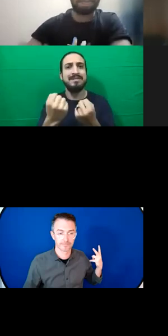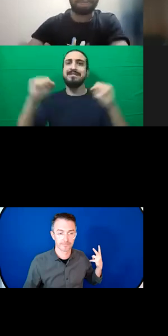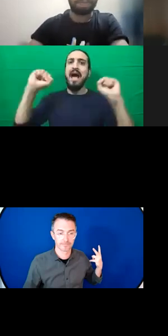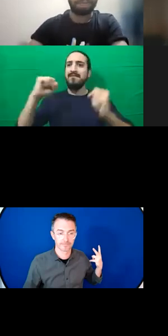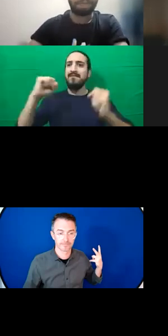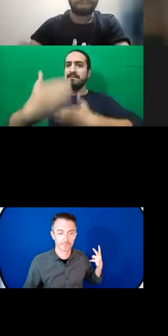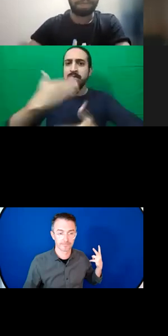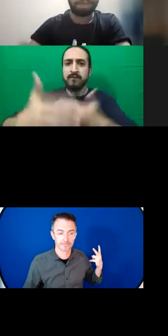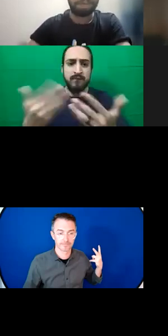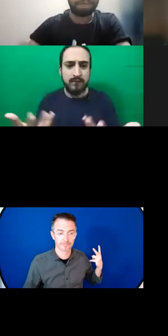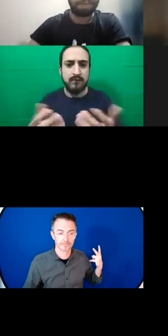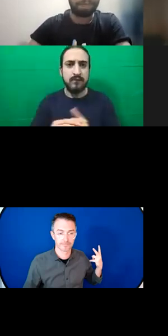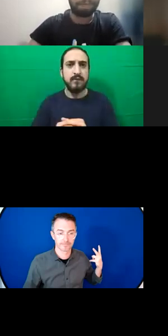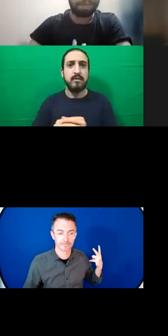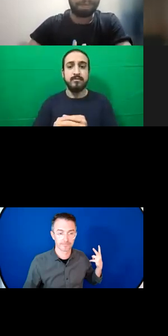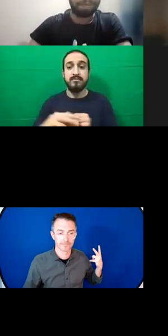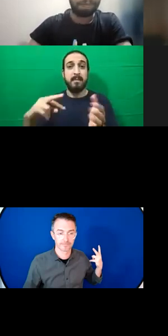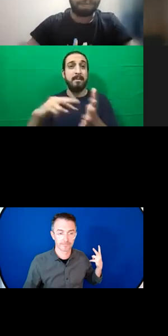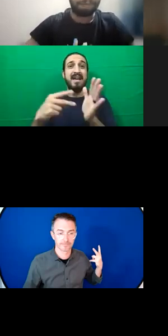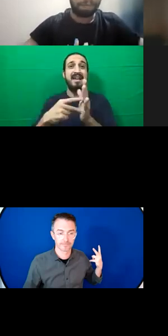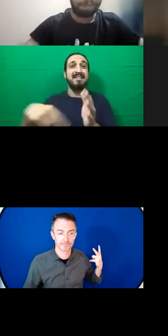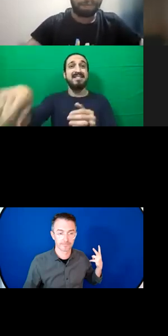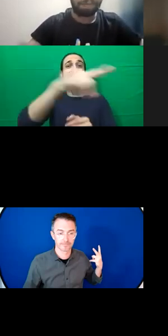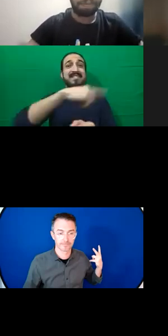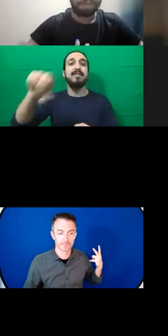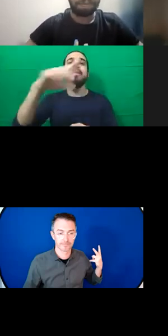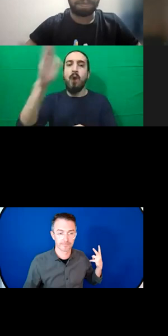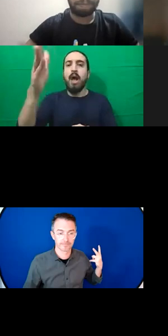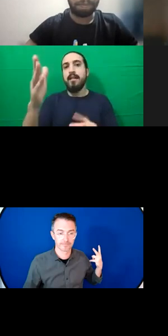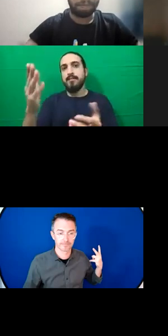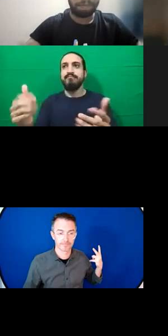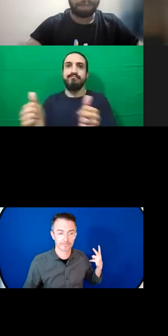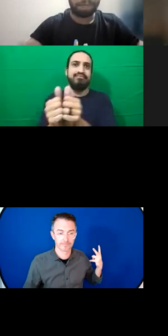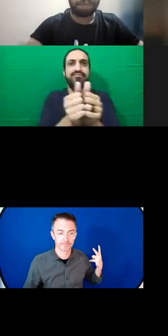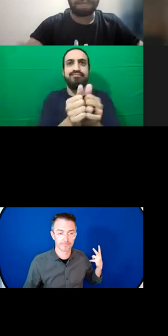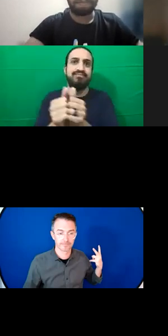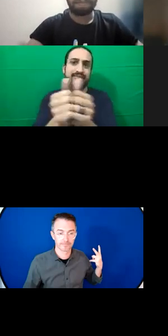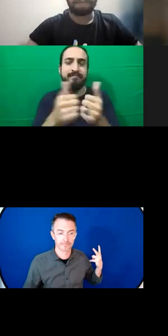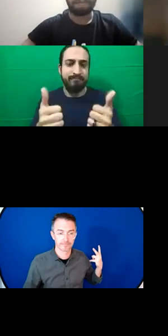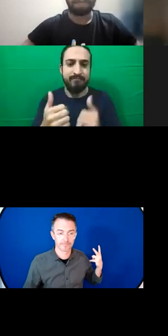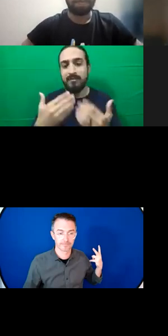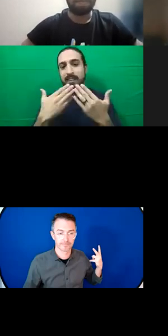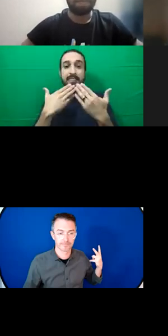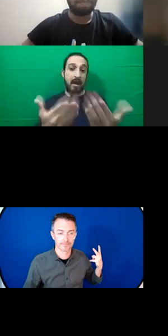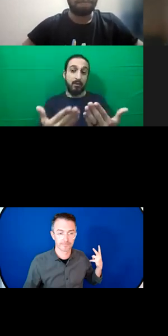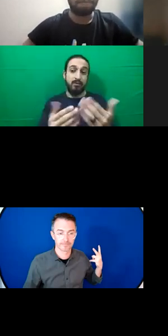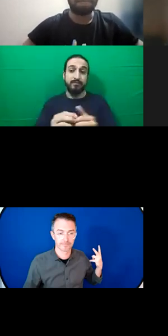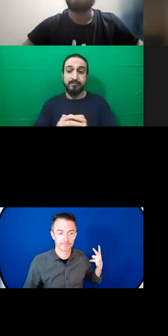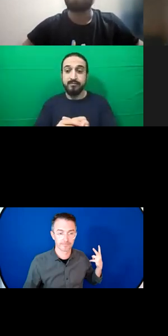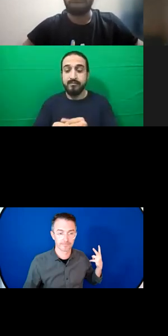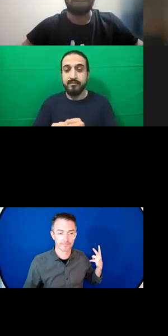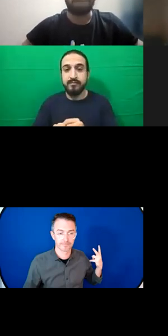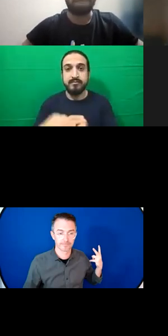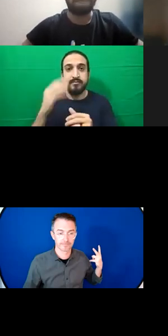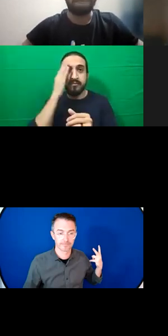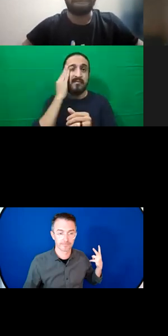Together, we can make a difference. Thank you. Thank you, Laura Lyle. Thank you. Those were excellent in